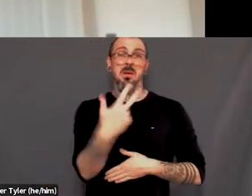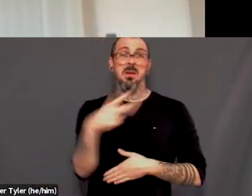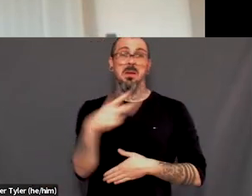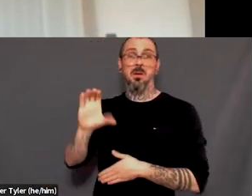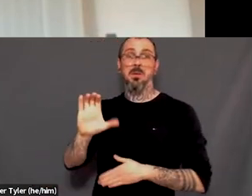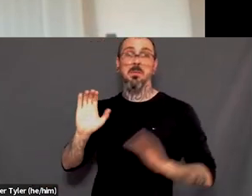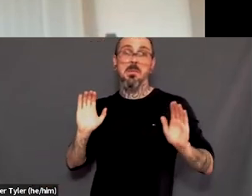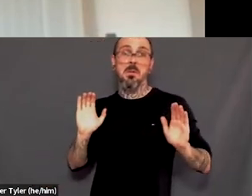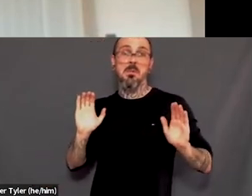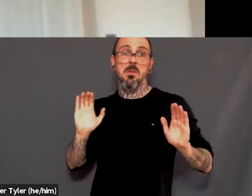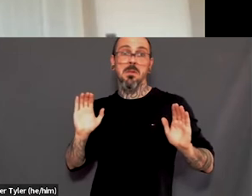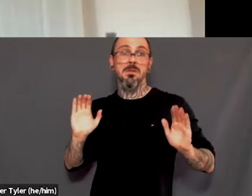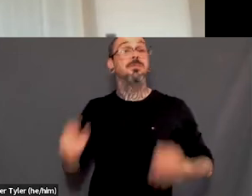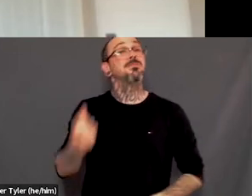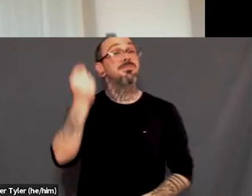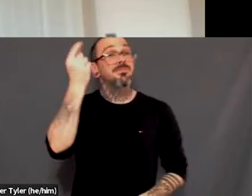is white.